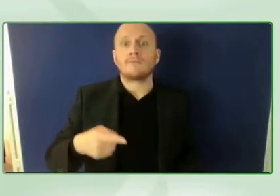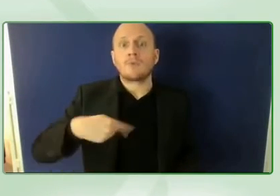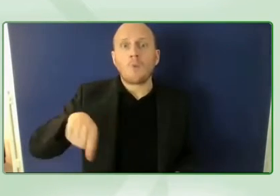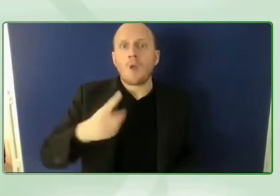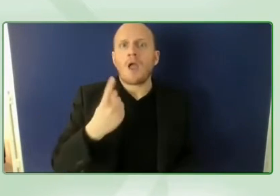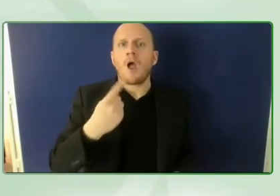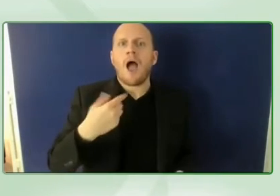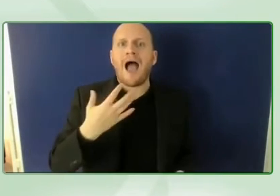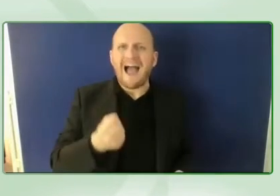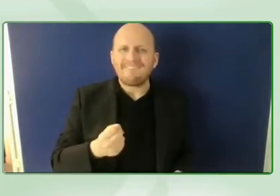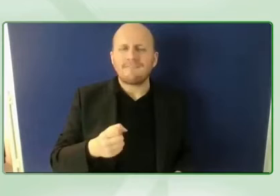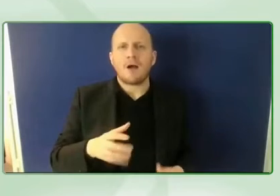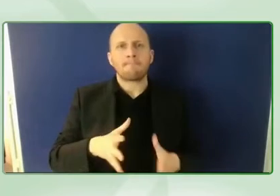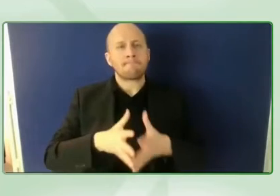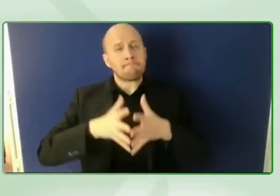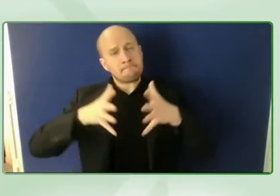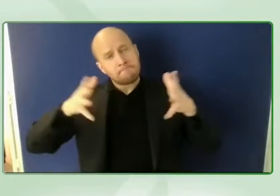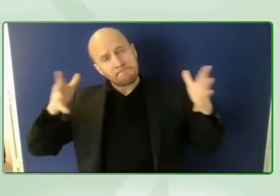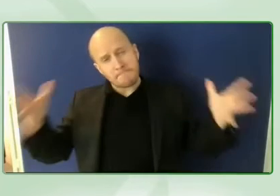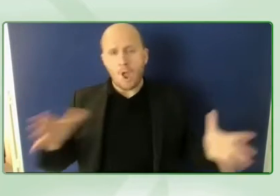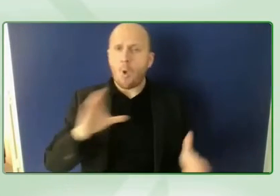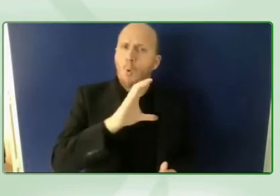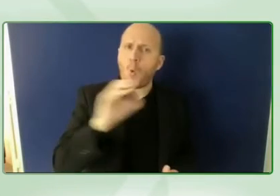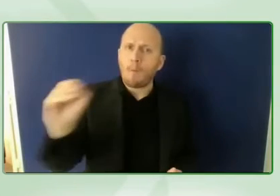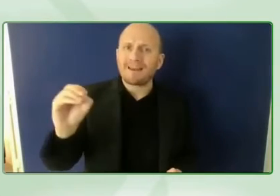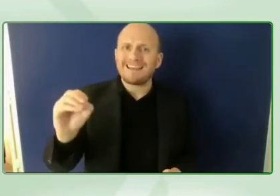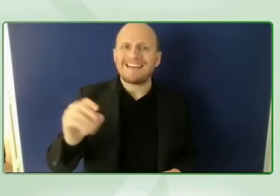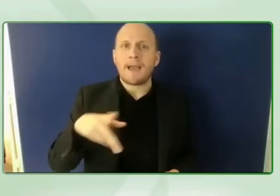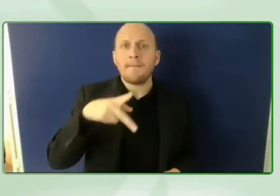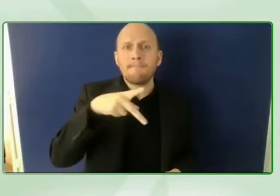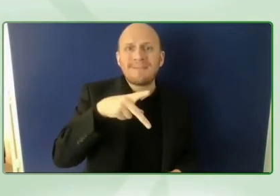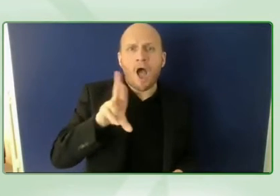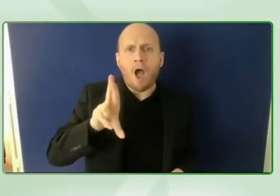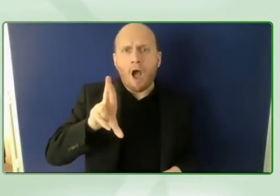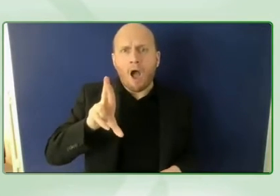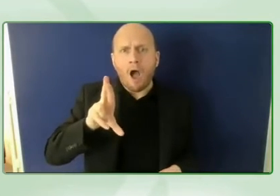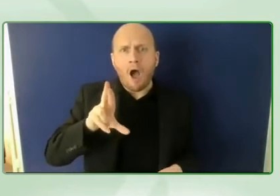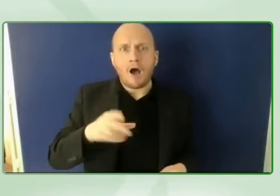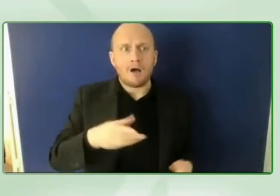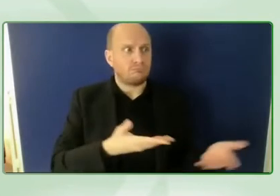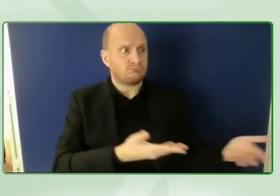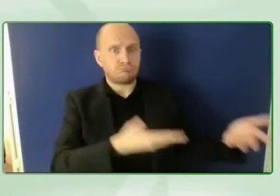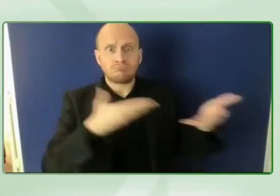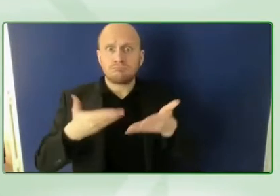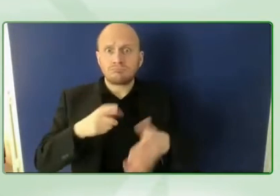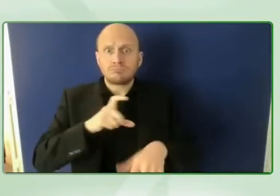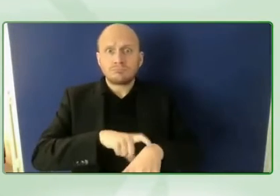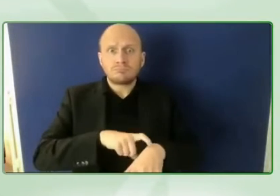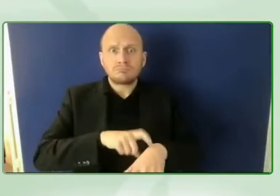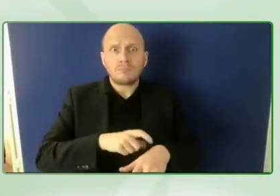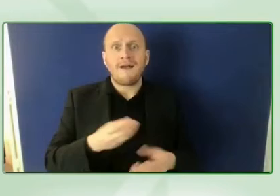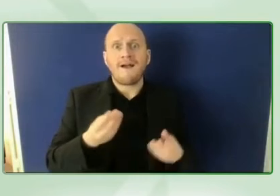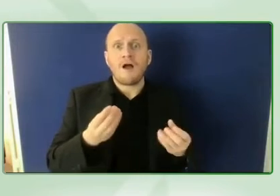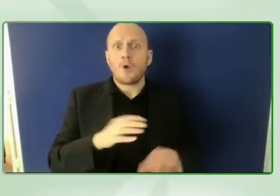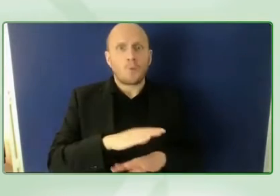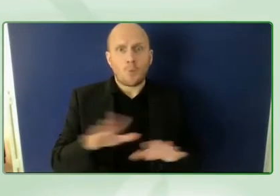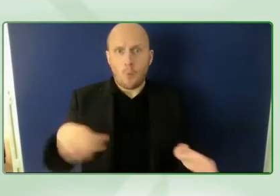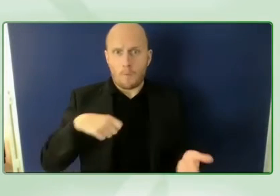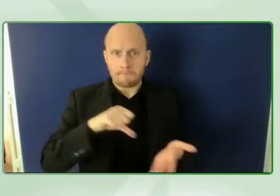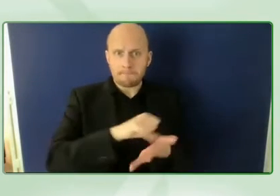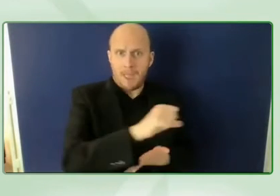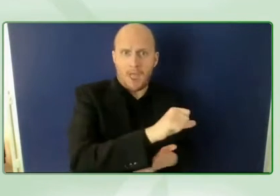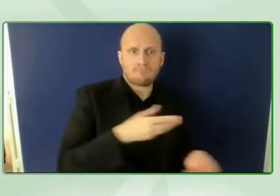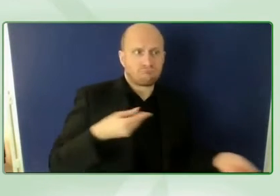relations agencies in the world working for us valuing kind to support we the 15 because they realize